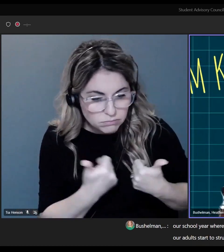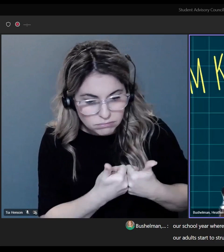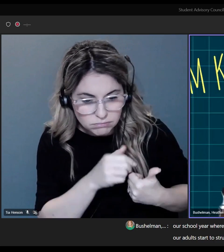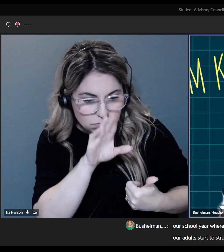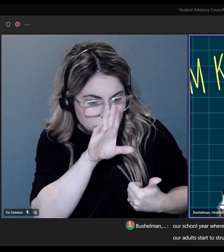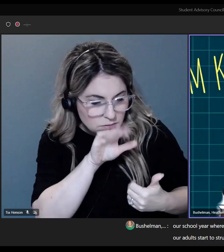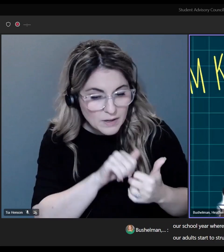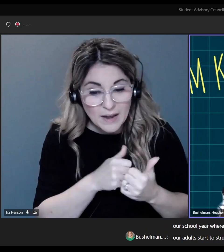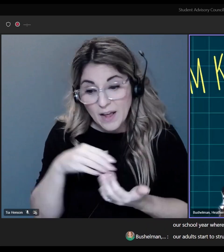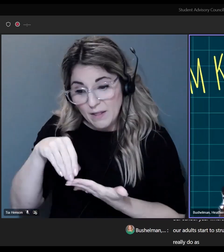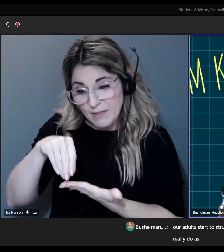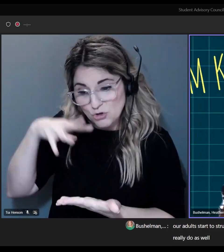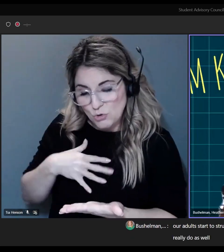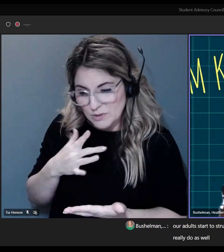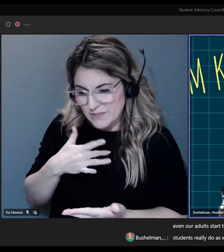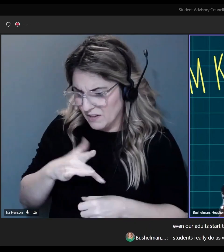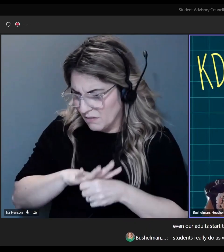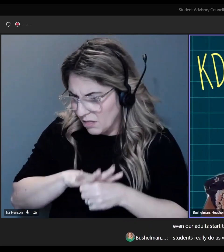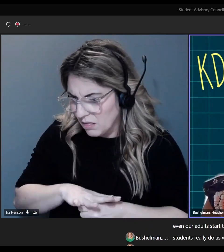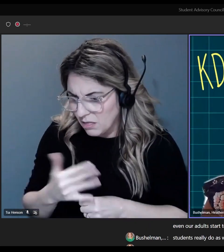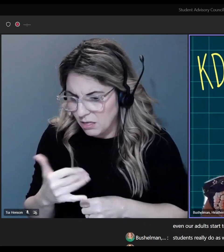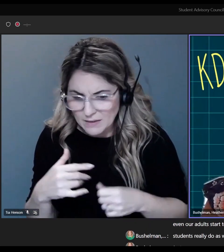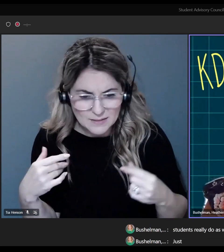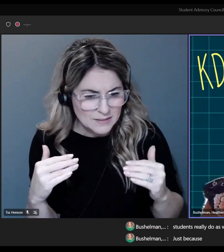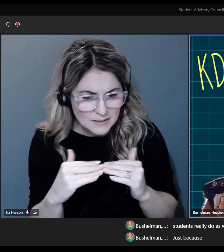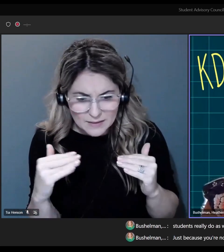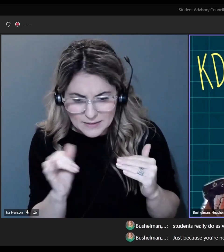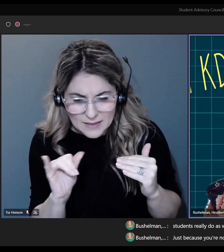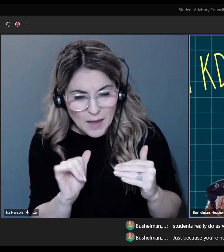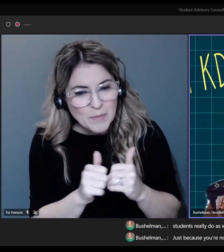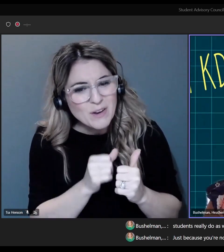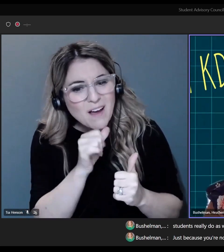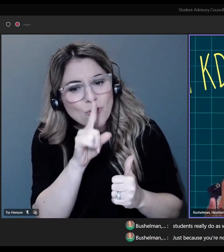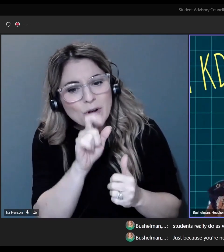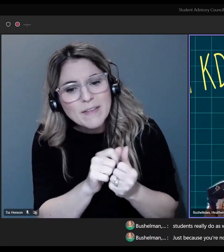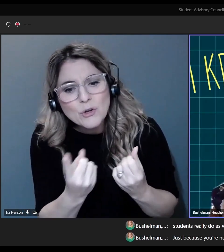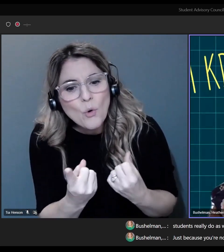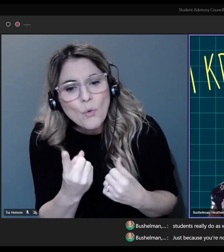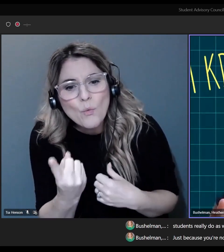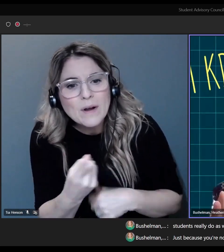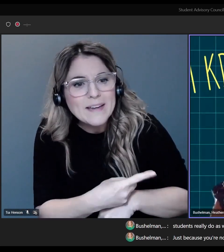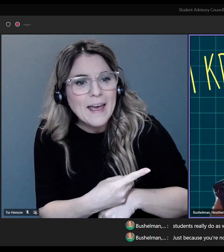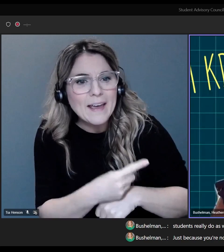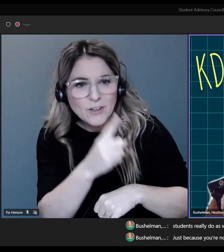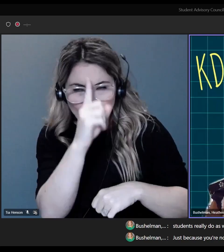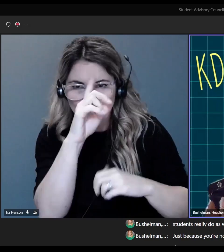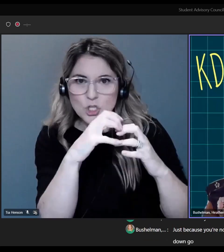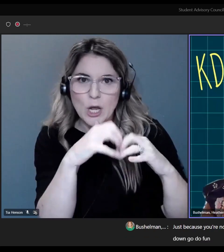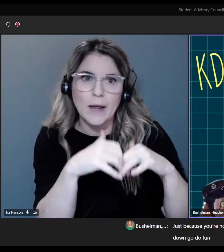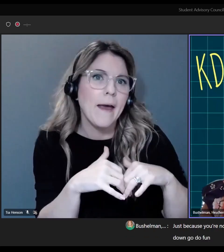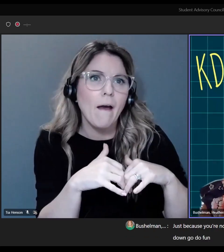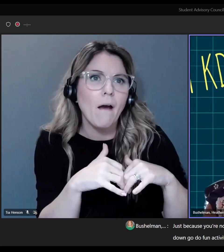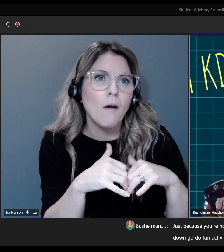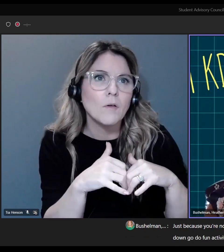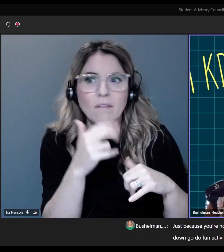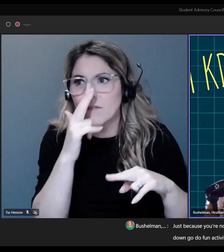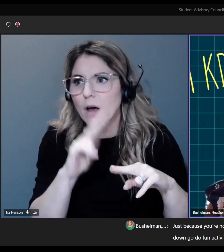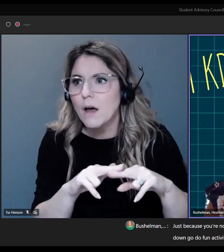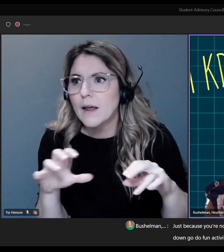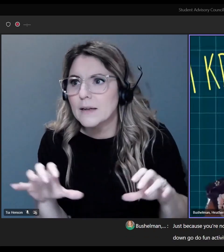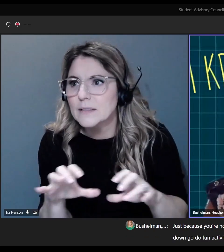our students really do as well. Just because you're not really having a day to maybe shut down, go do fun activities.